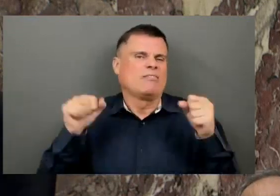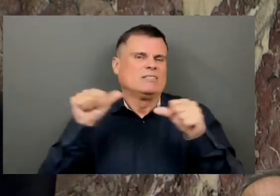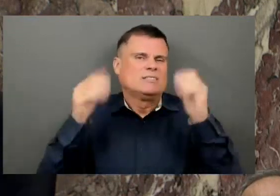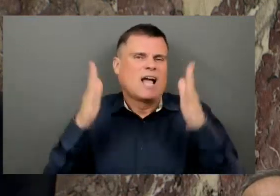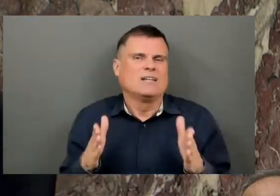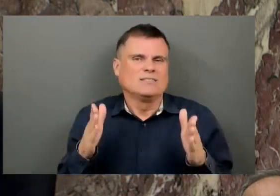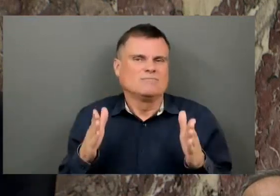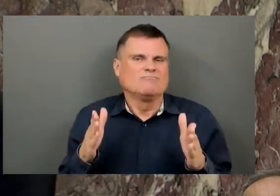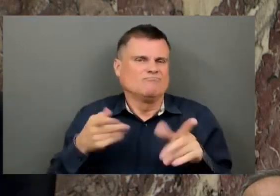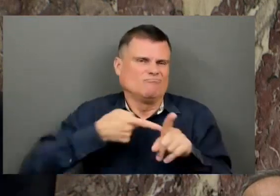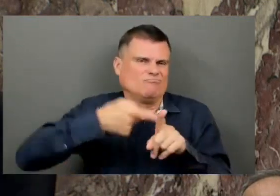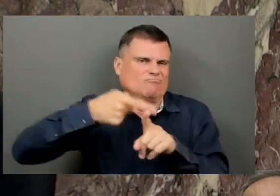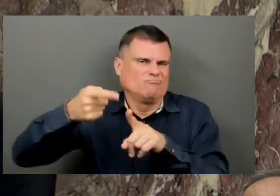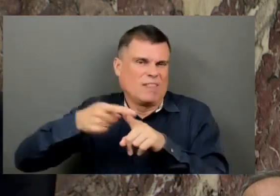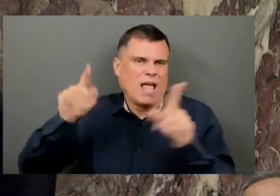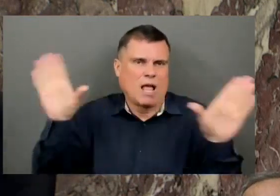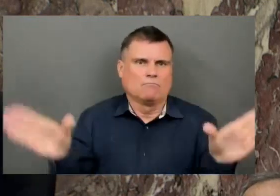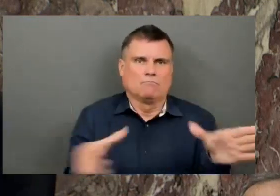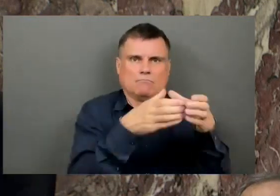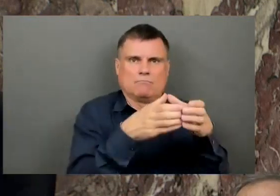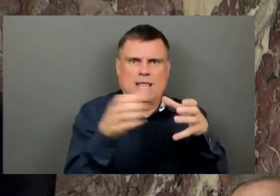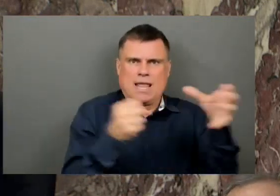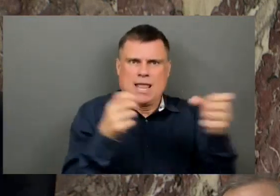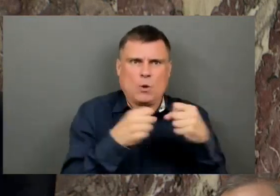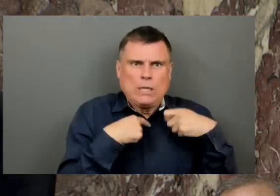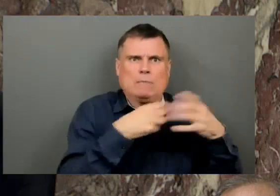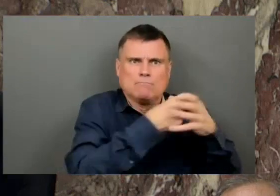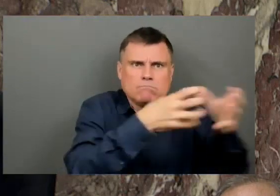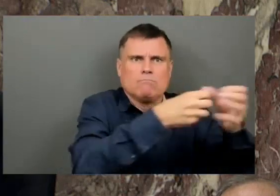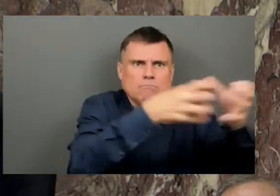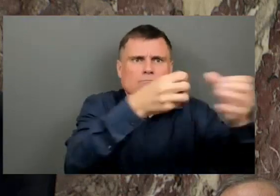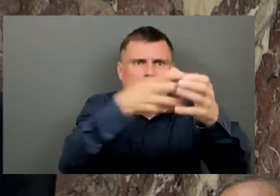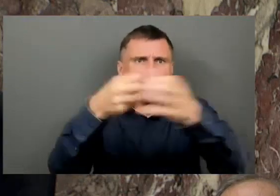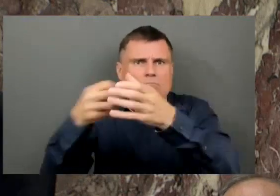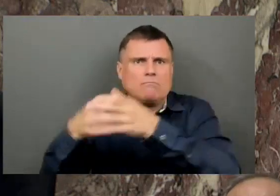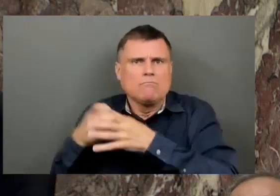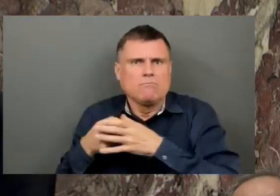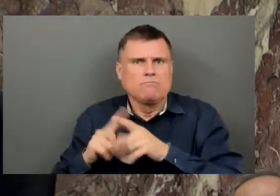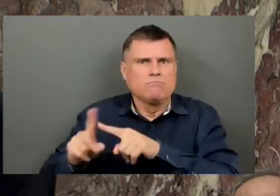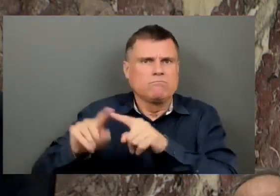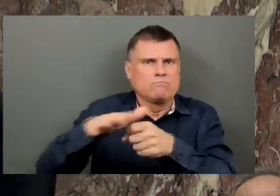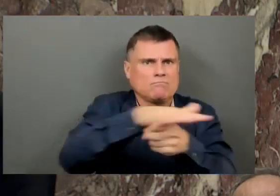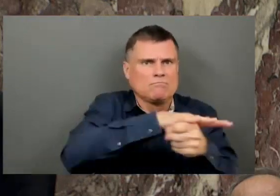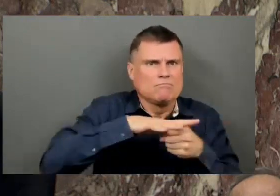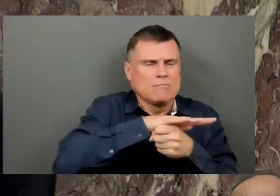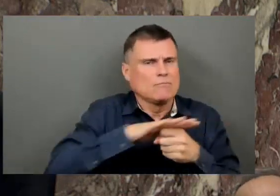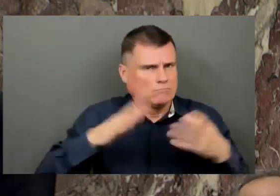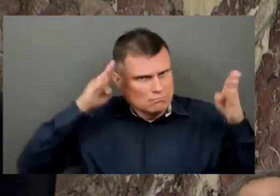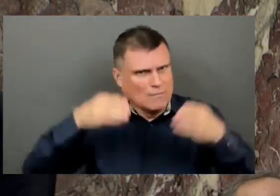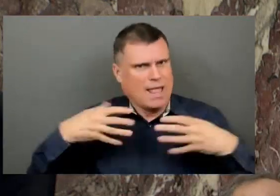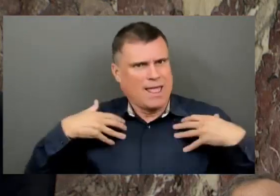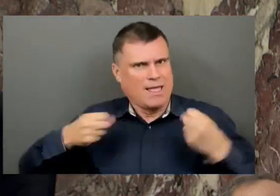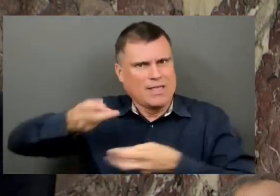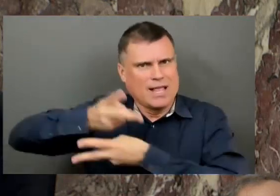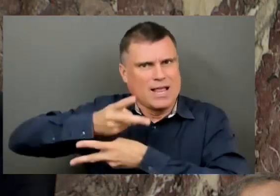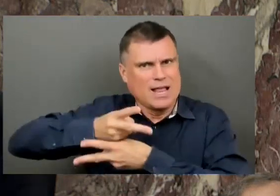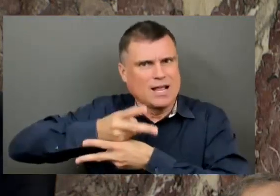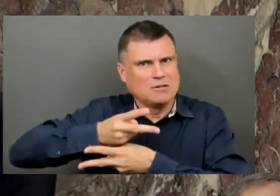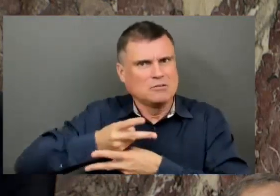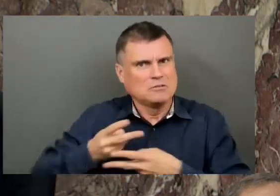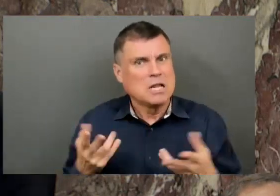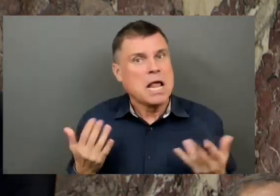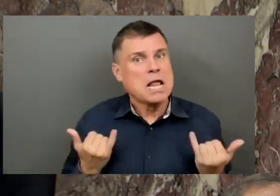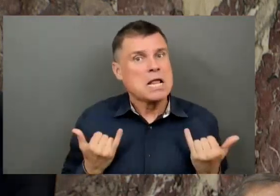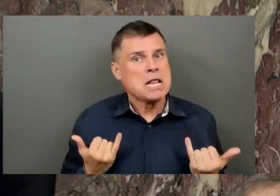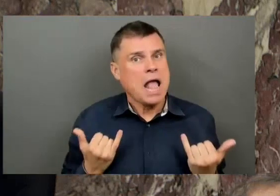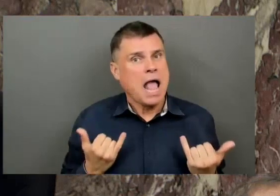to build out team-based care. There were none before. There are 77 in place. There are 1,700 people working in that area. In addition to that,